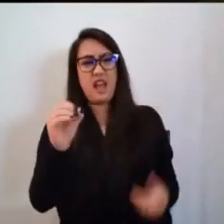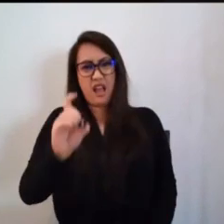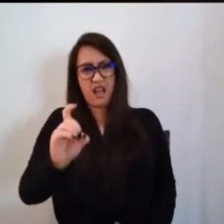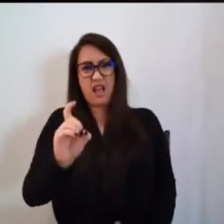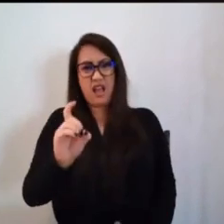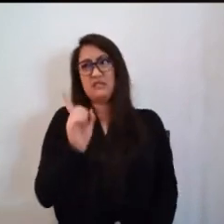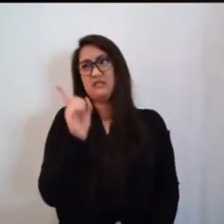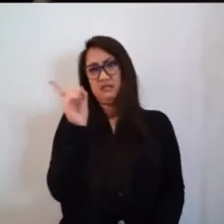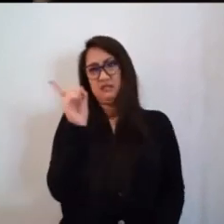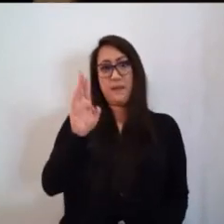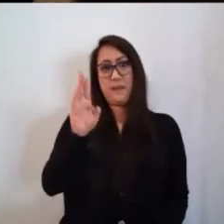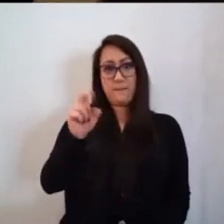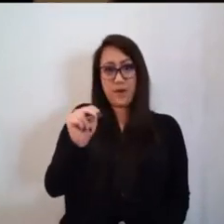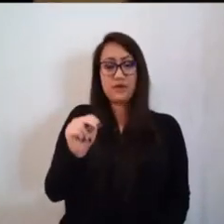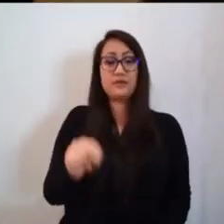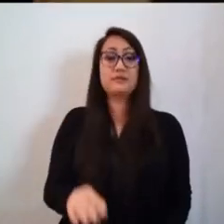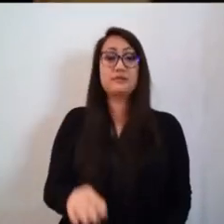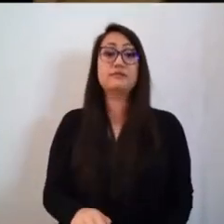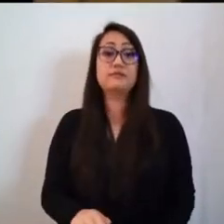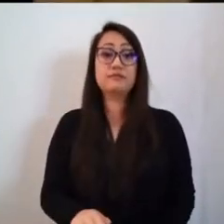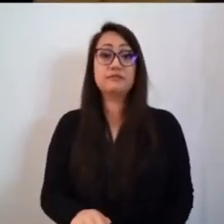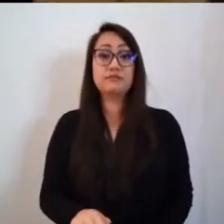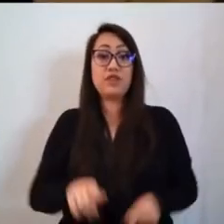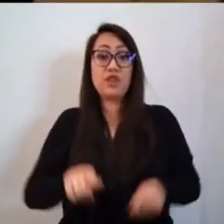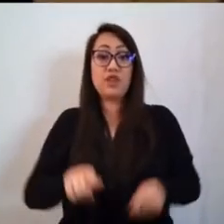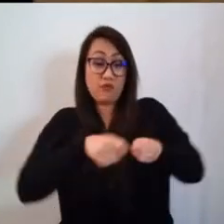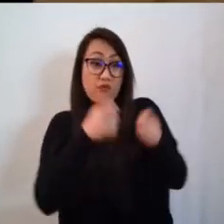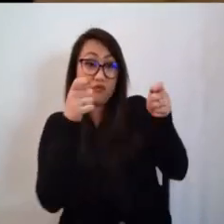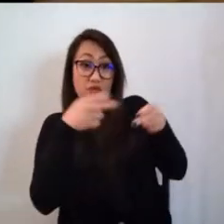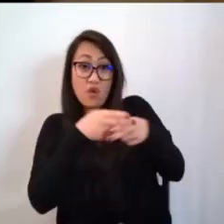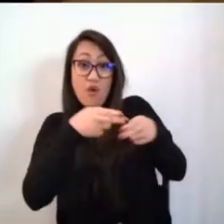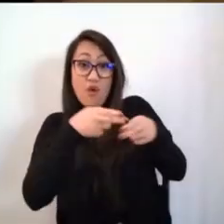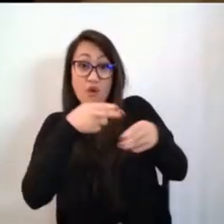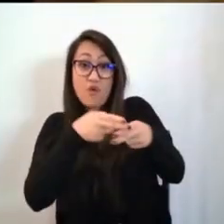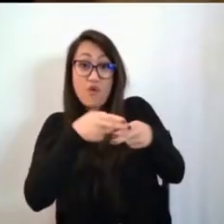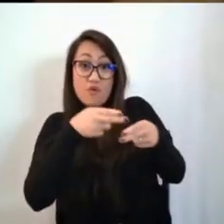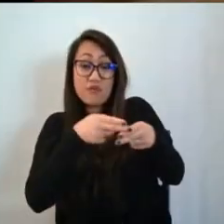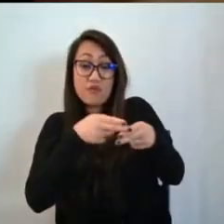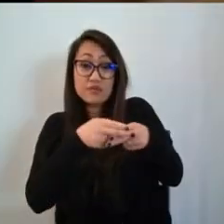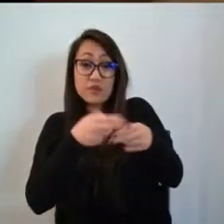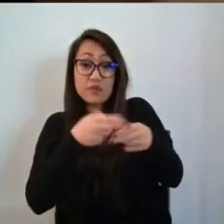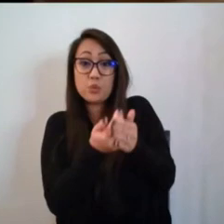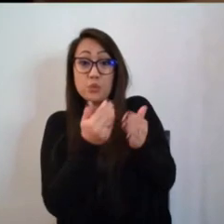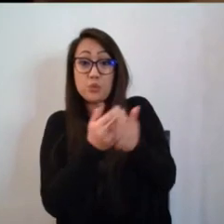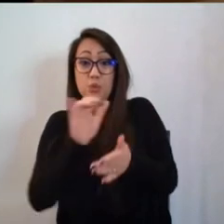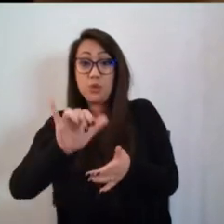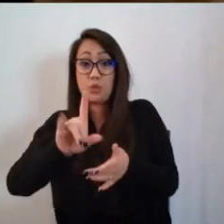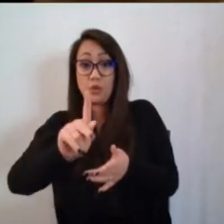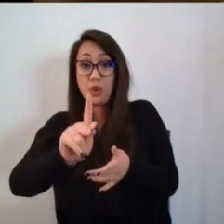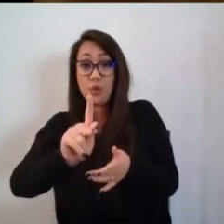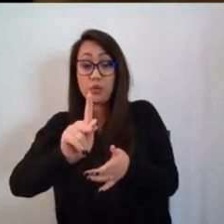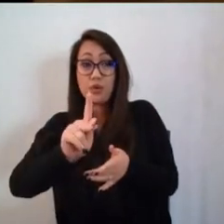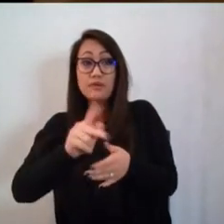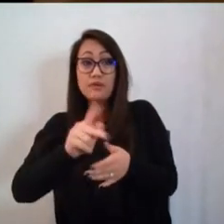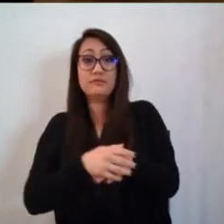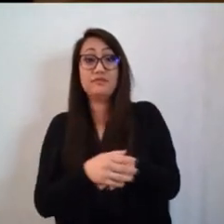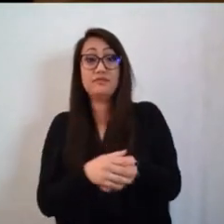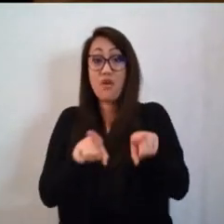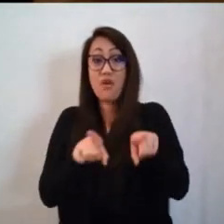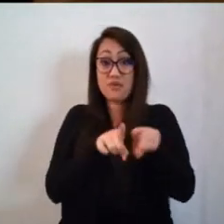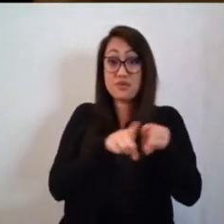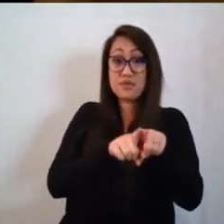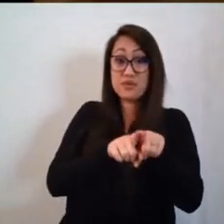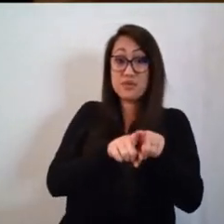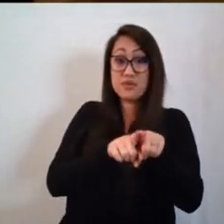carved a new yoke, and sawed planks for a new cart, and split shingles all